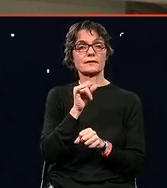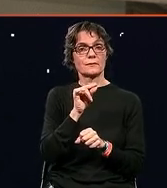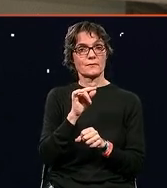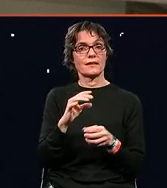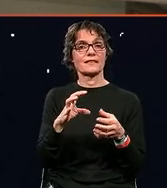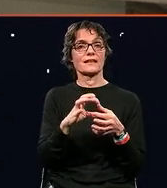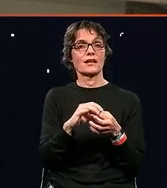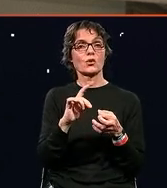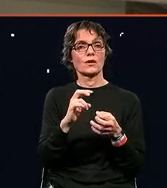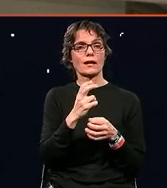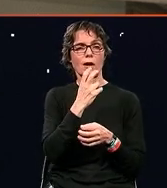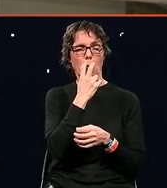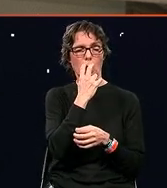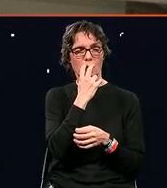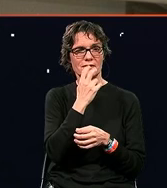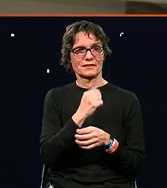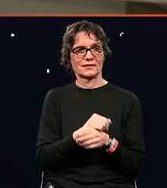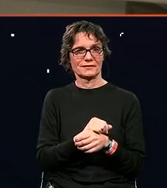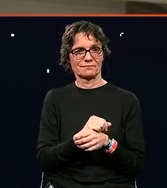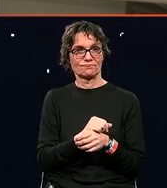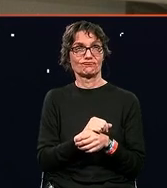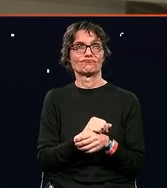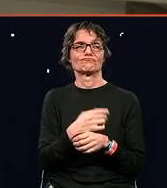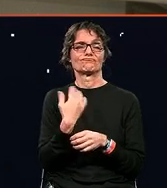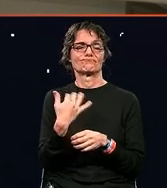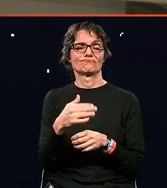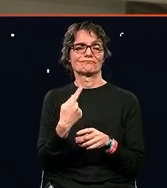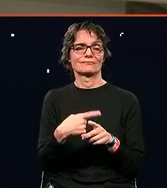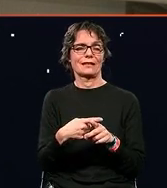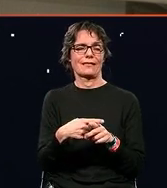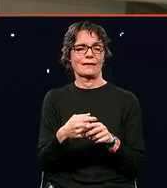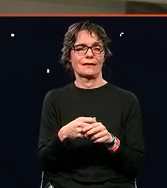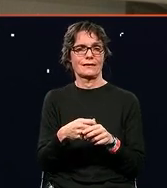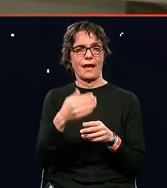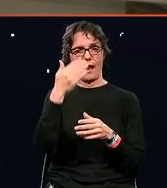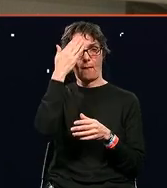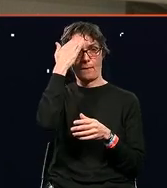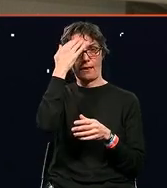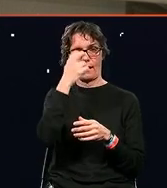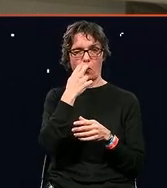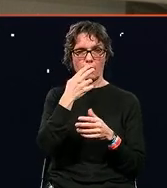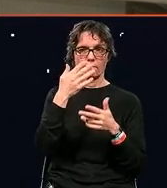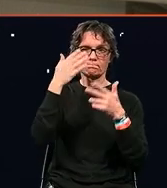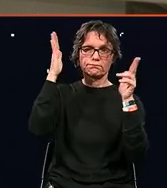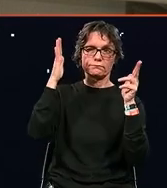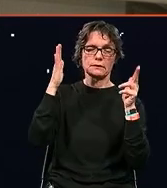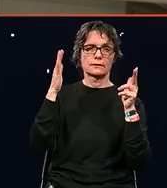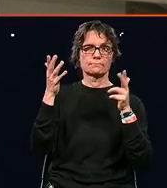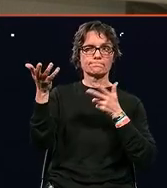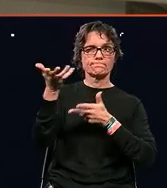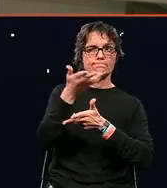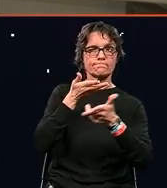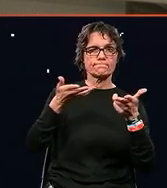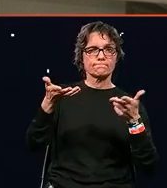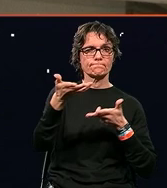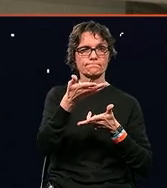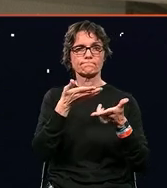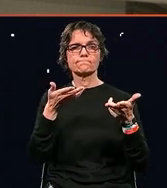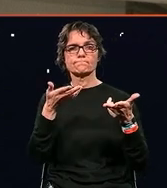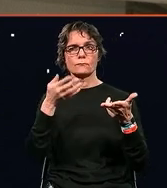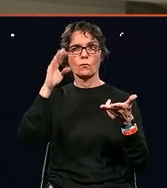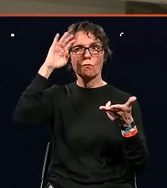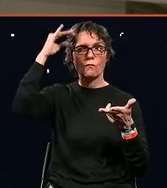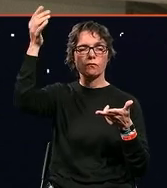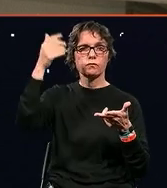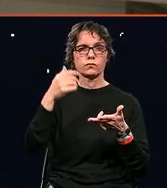curiosity. It's all depending on how open you are to shape that preferred future